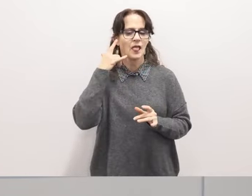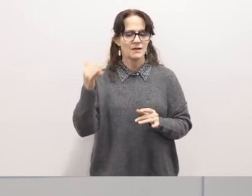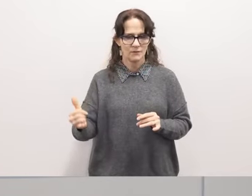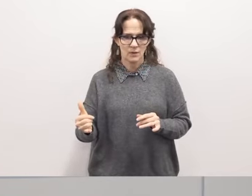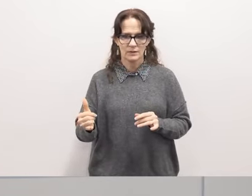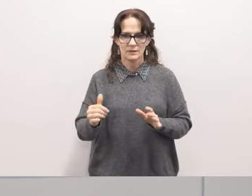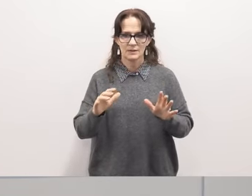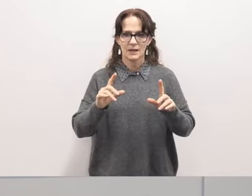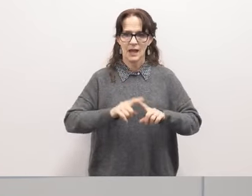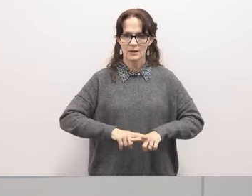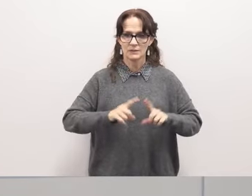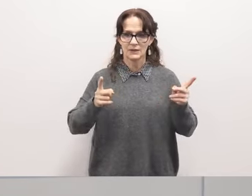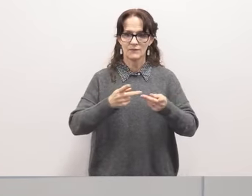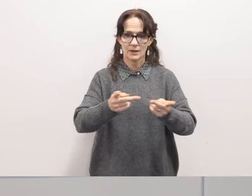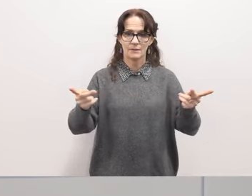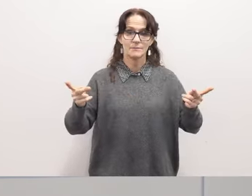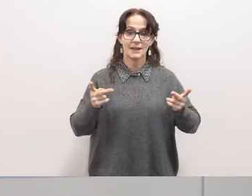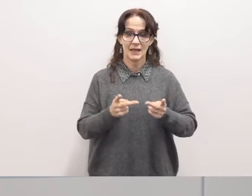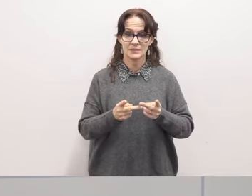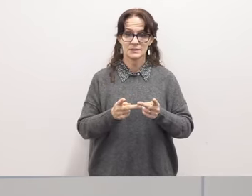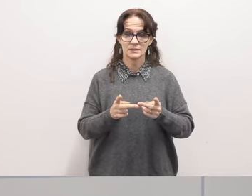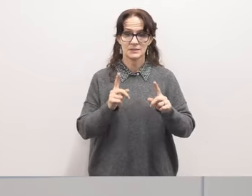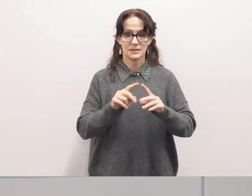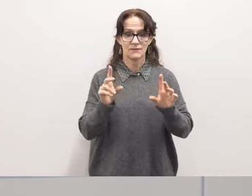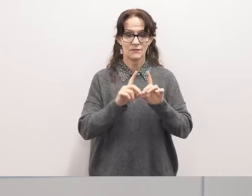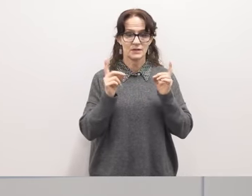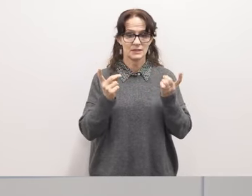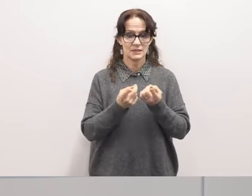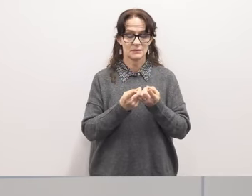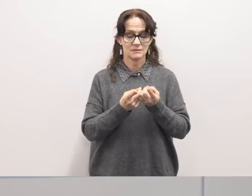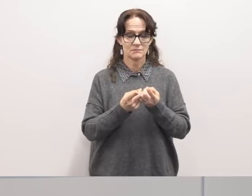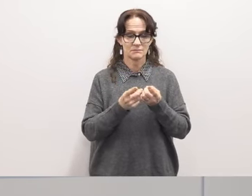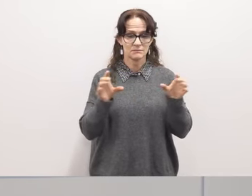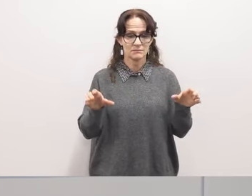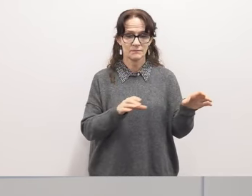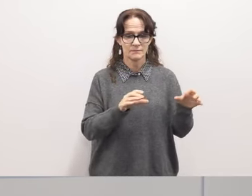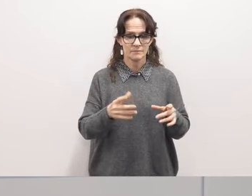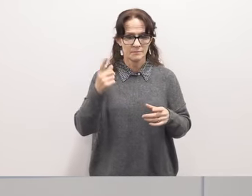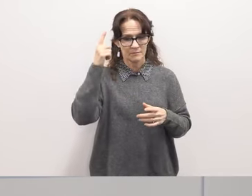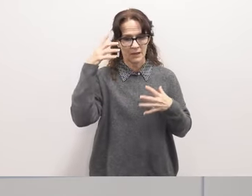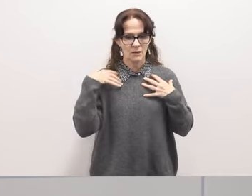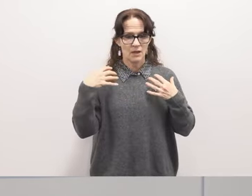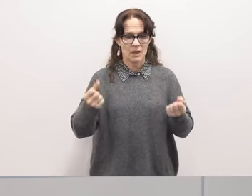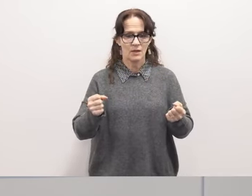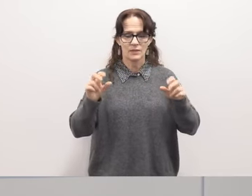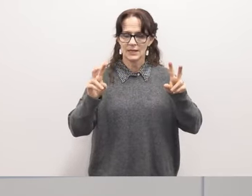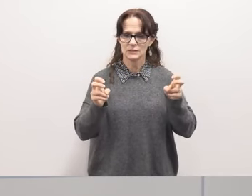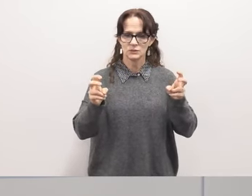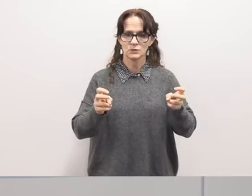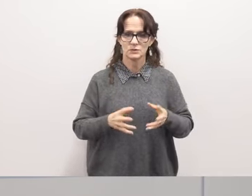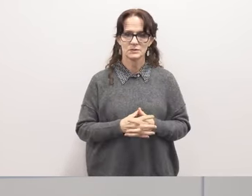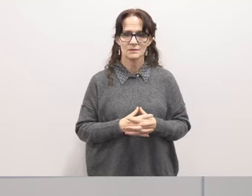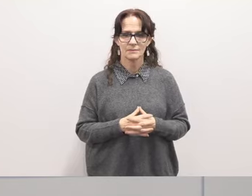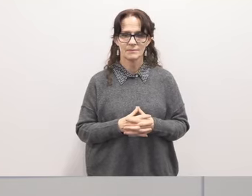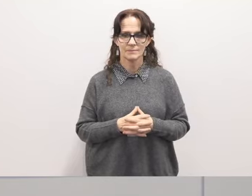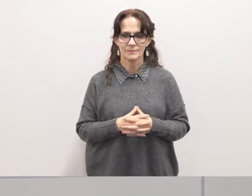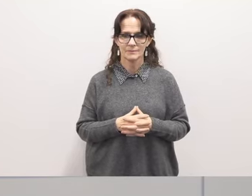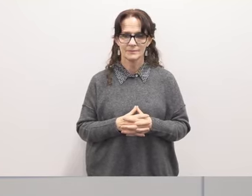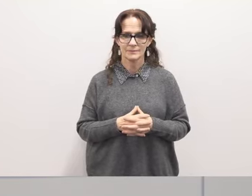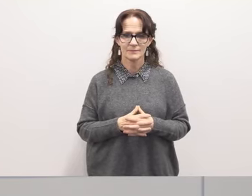how different places are different districts are handling uh mental health uh issues um